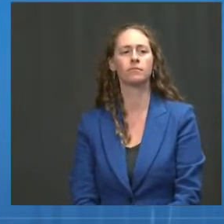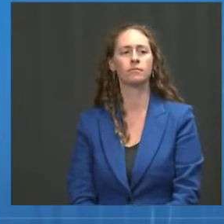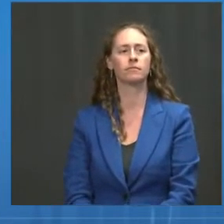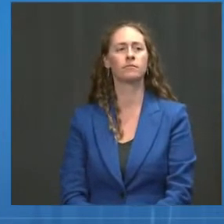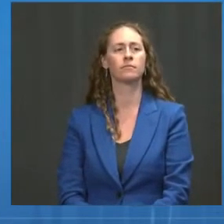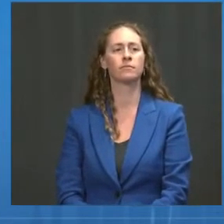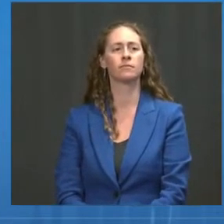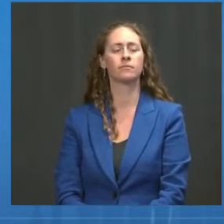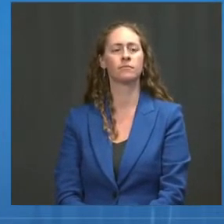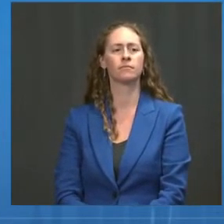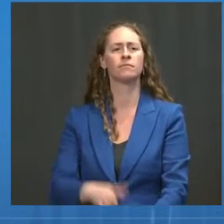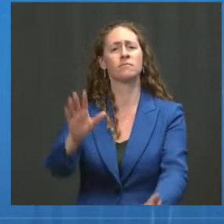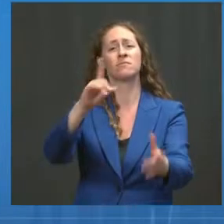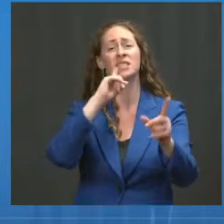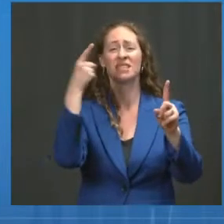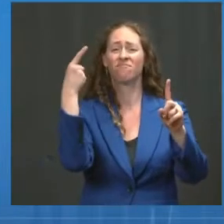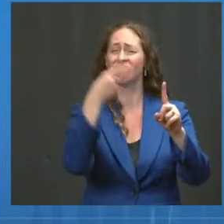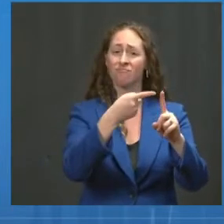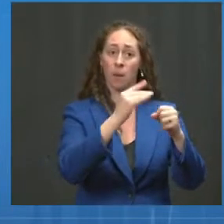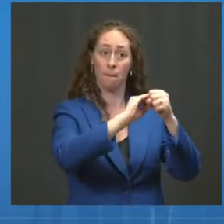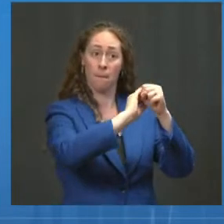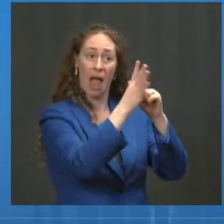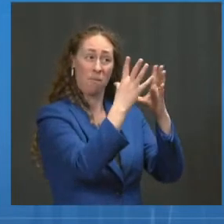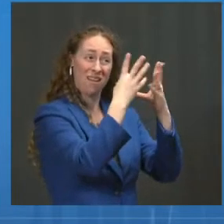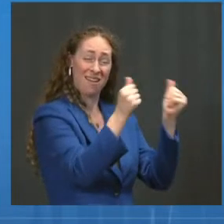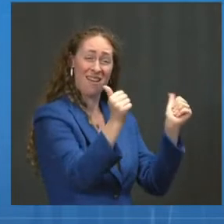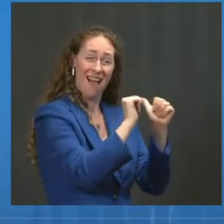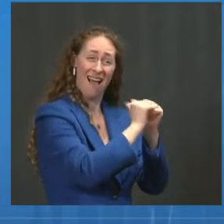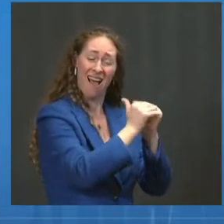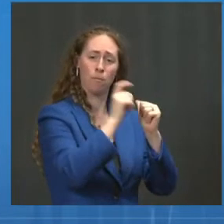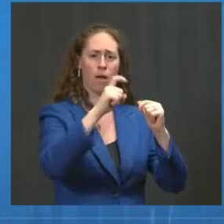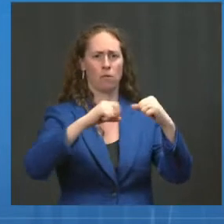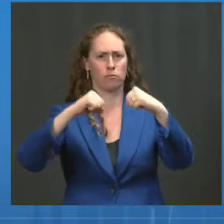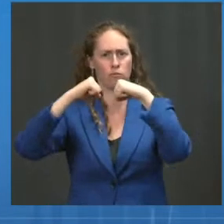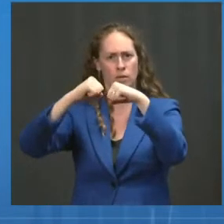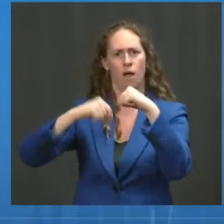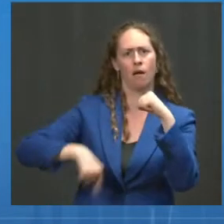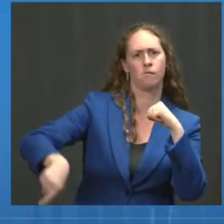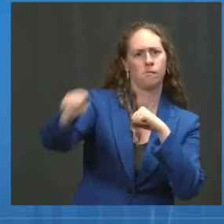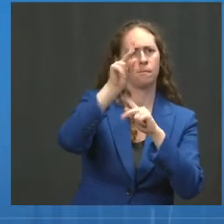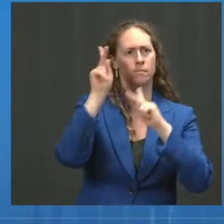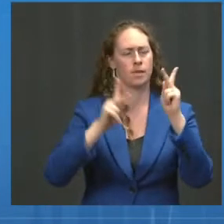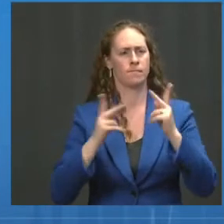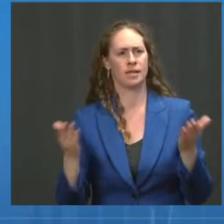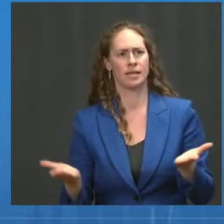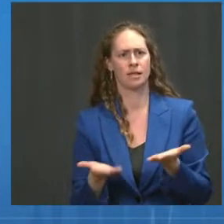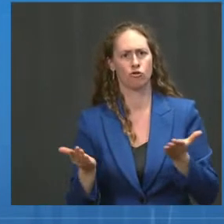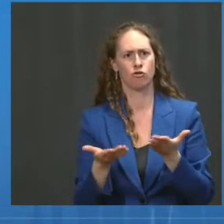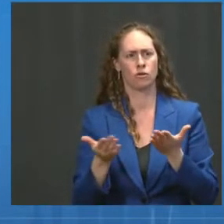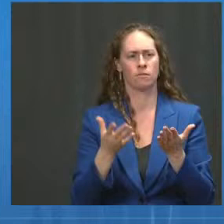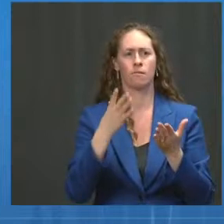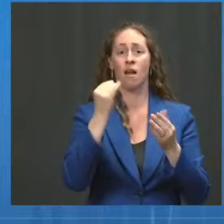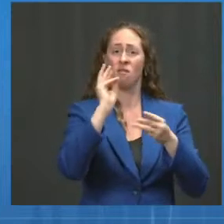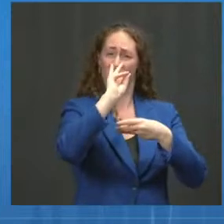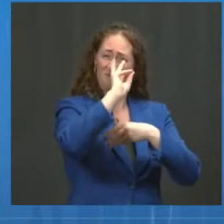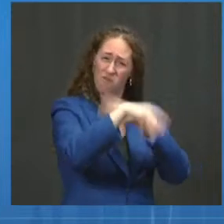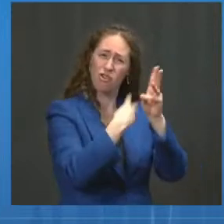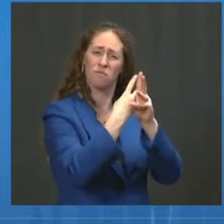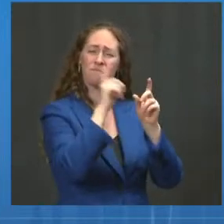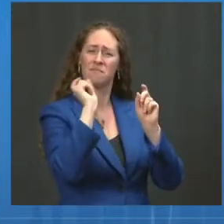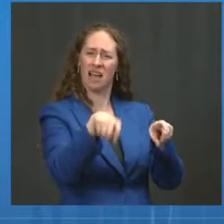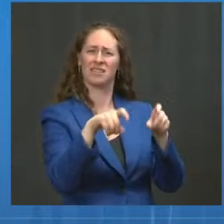have to protect the American people and we have to continue to do more and more to vaccinate the world. Both